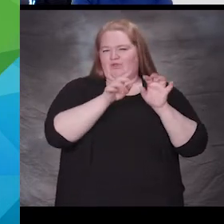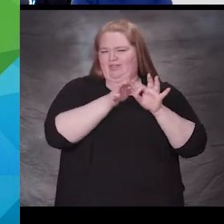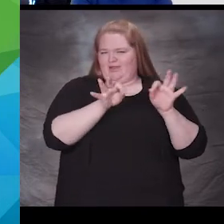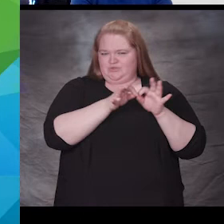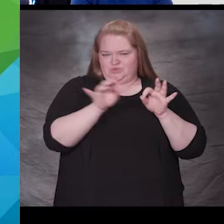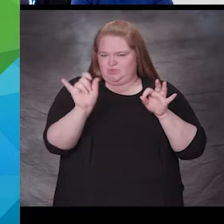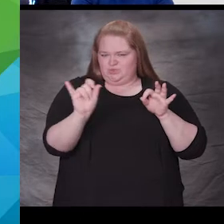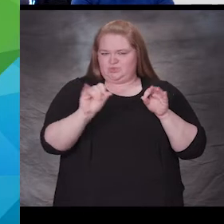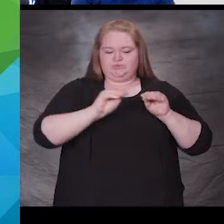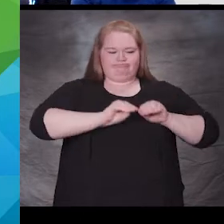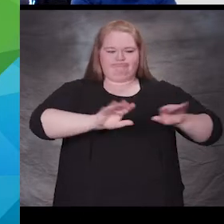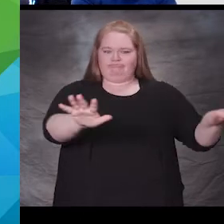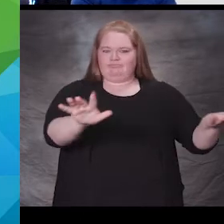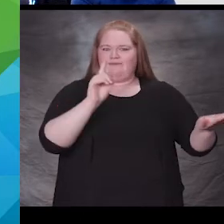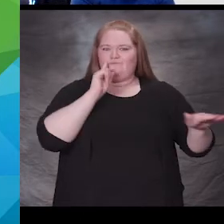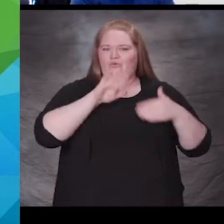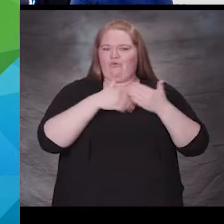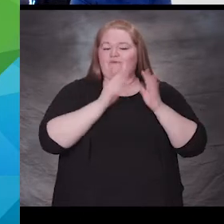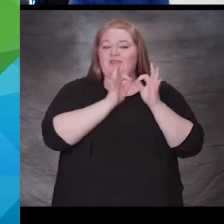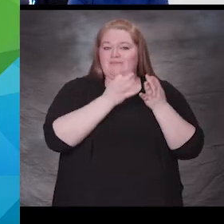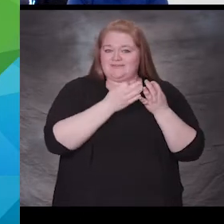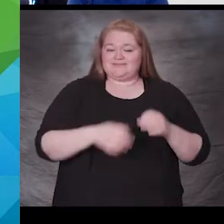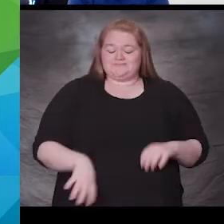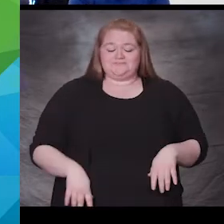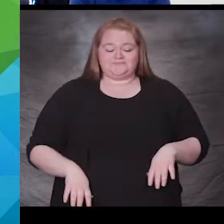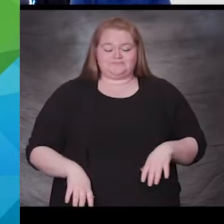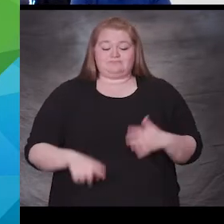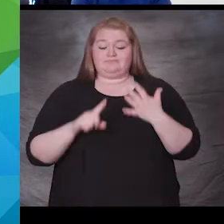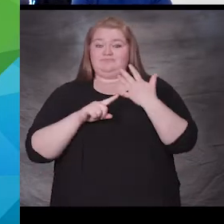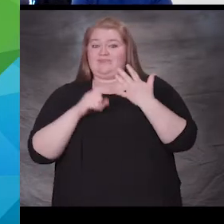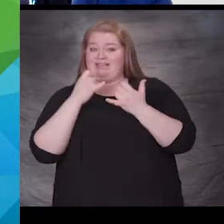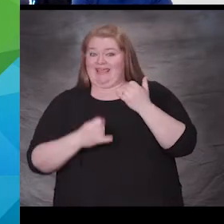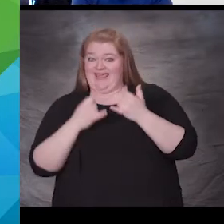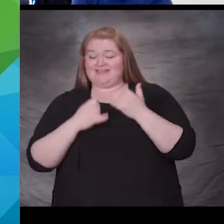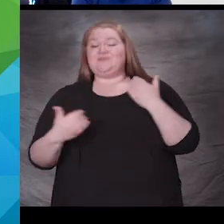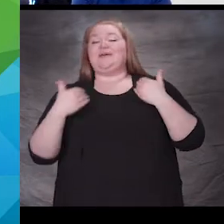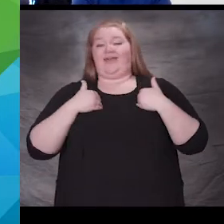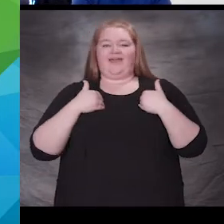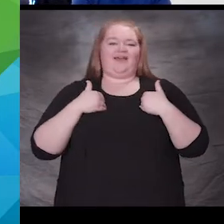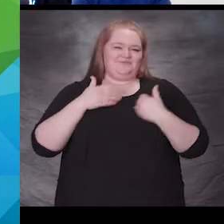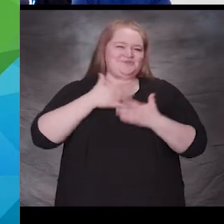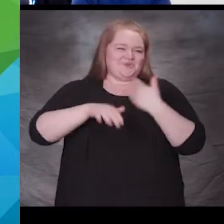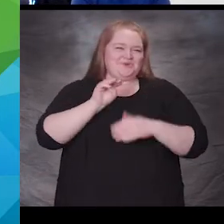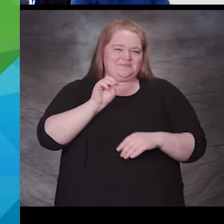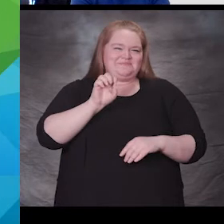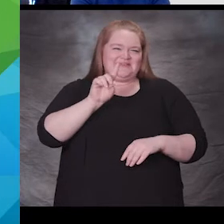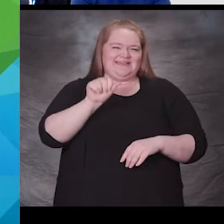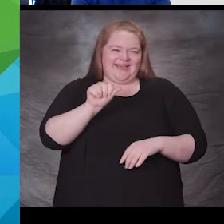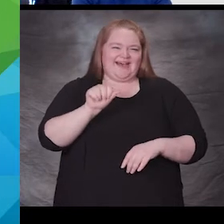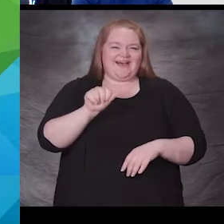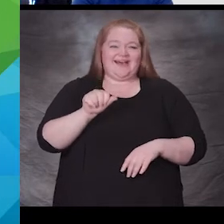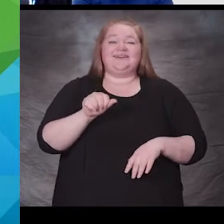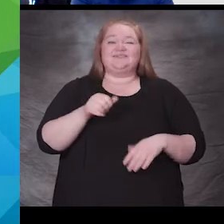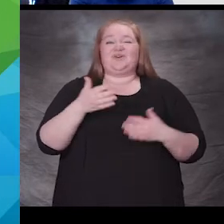And last but not least, we have a social media page, of course. So follow us, click like, and subscribe